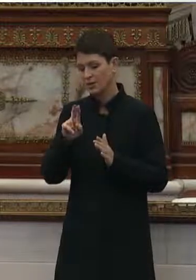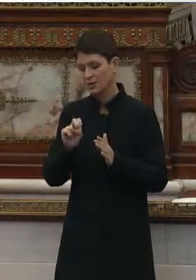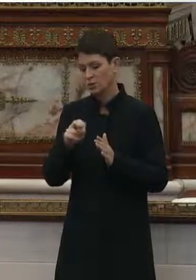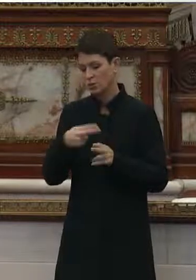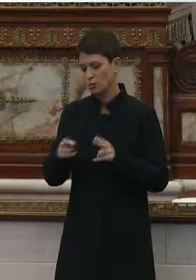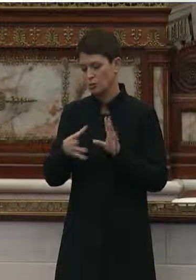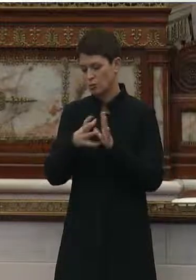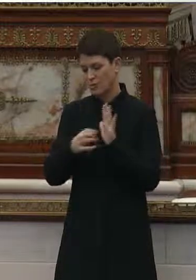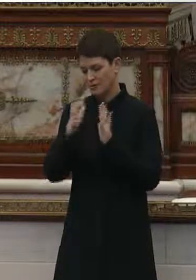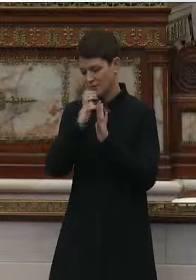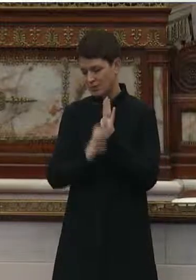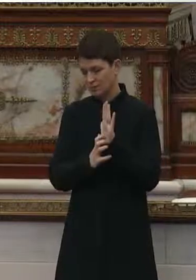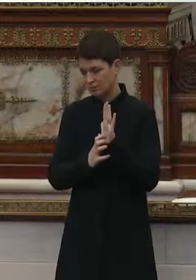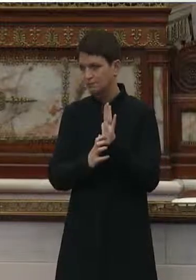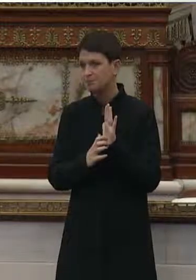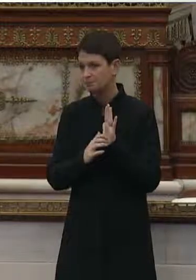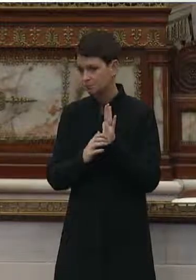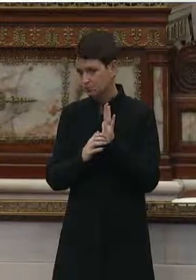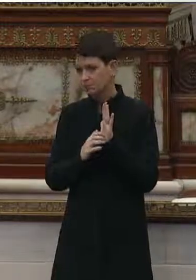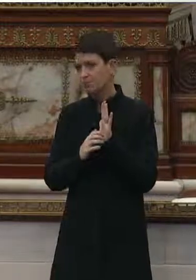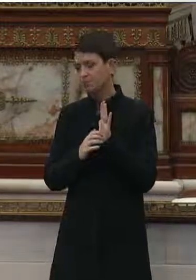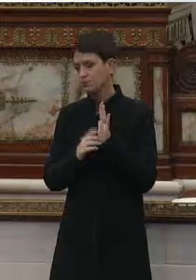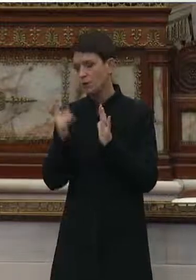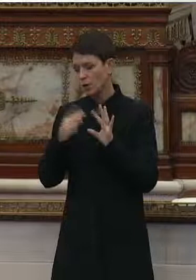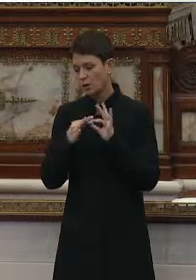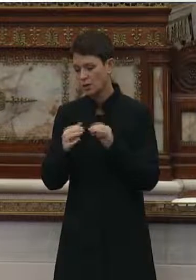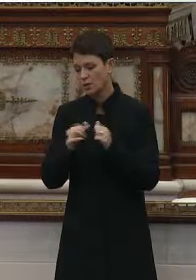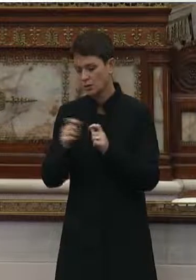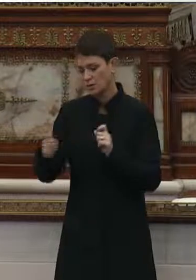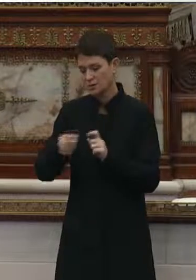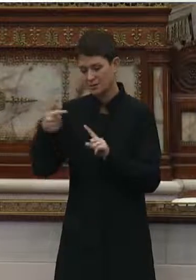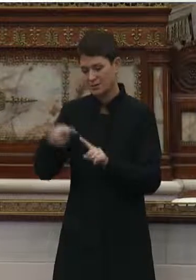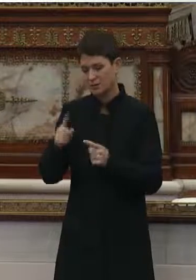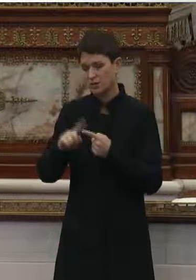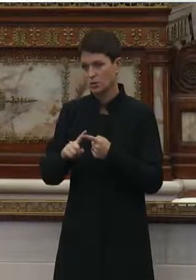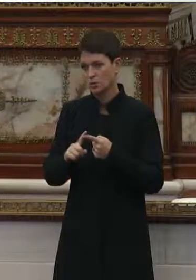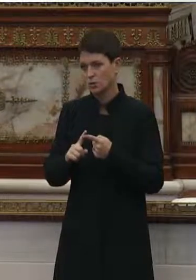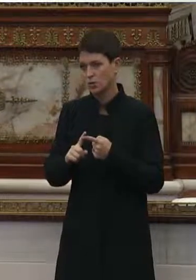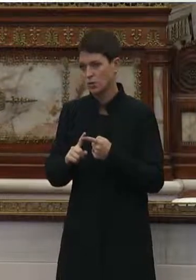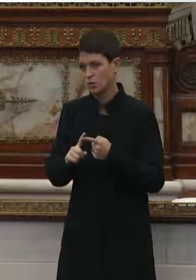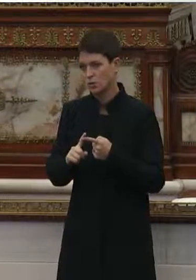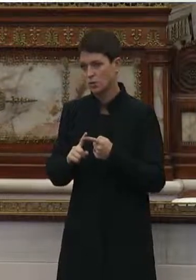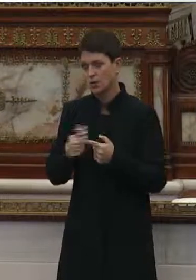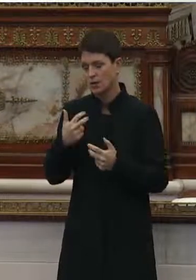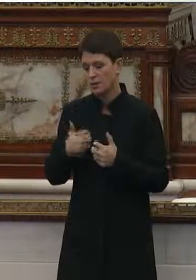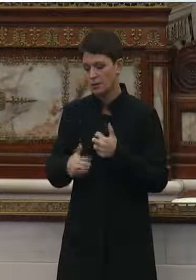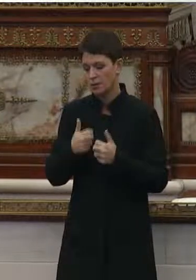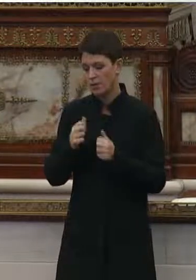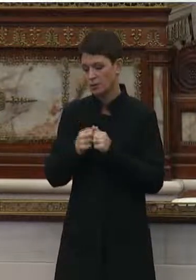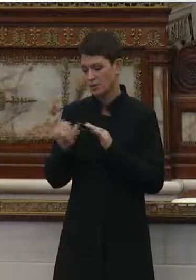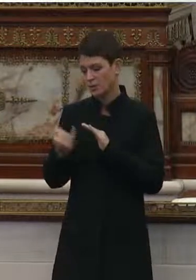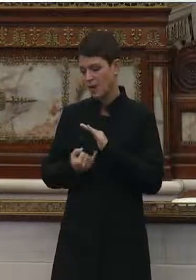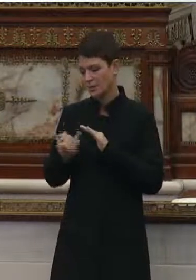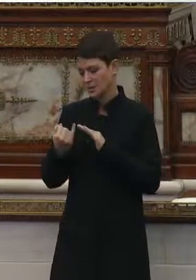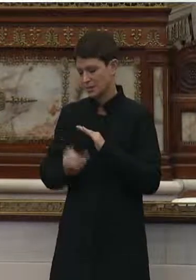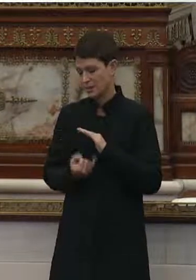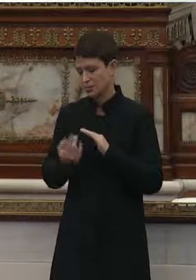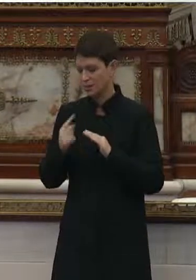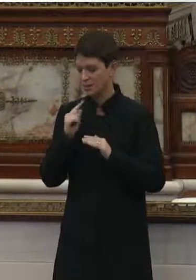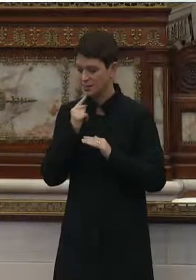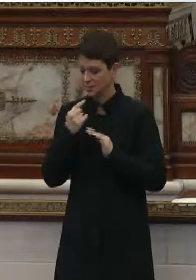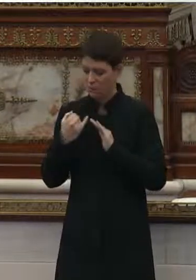and one related specifically to the problems with isolation, severe